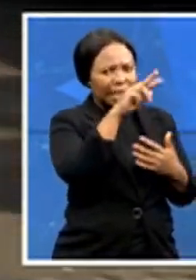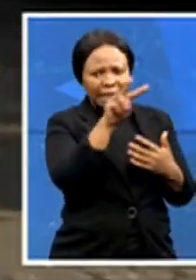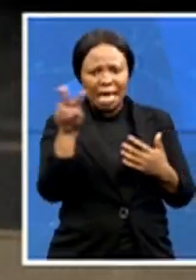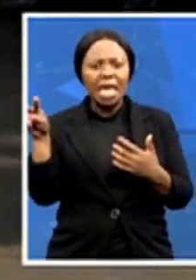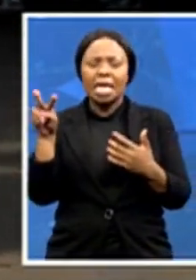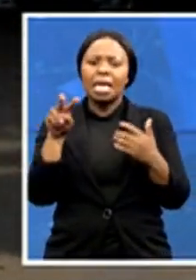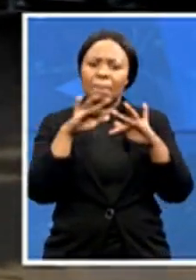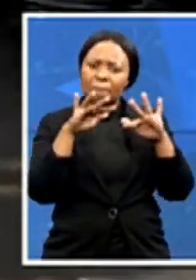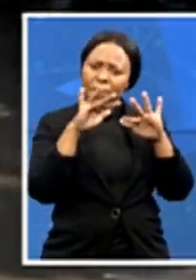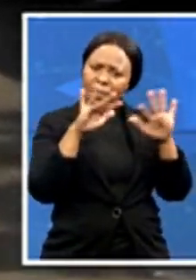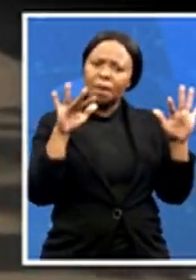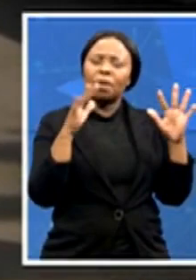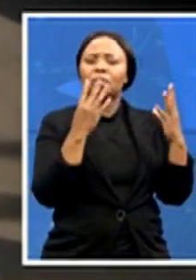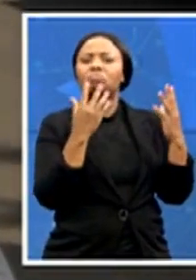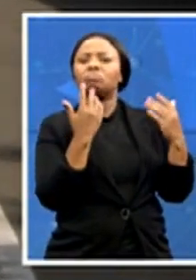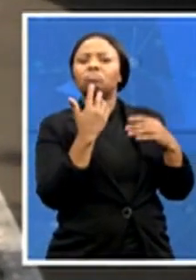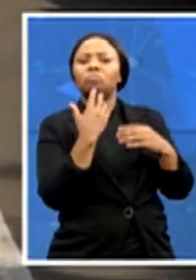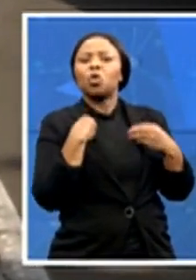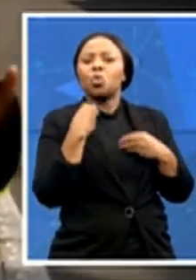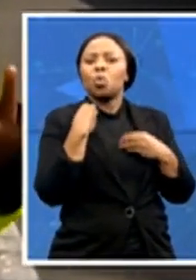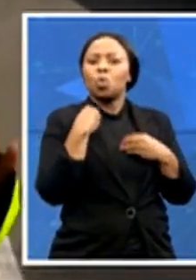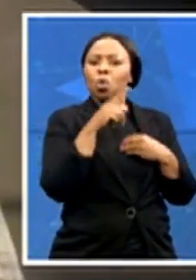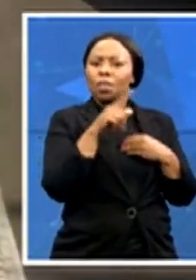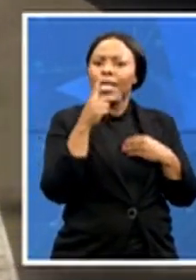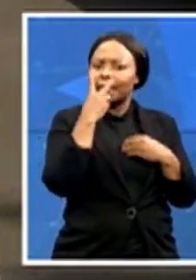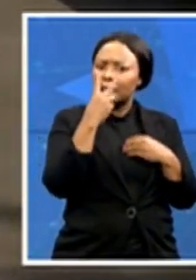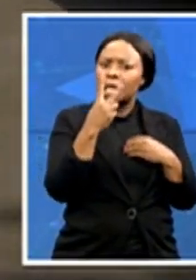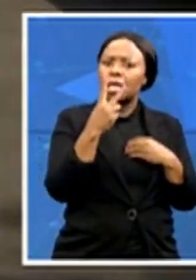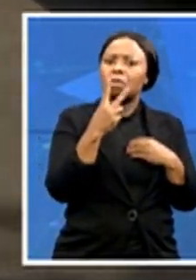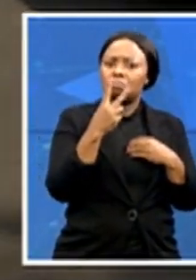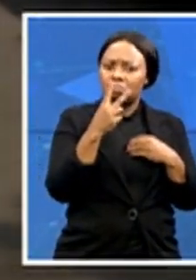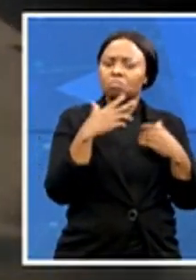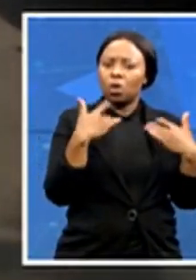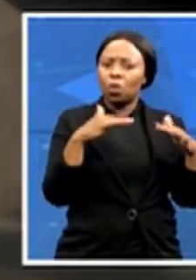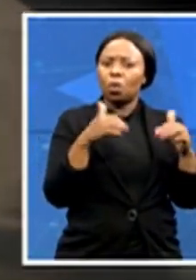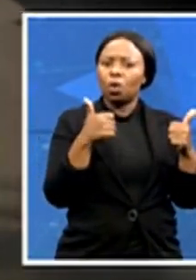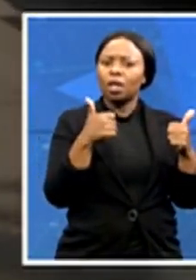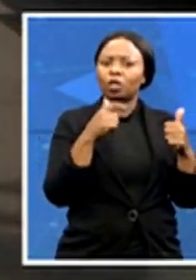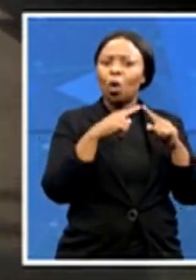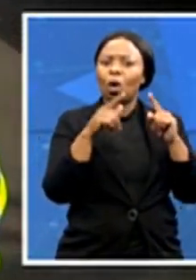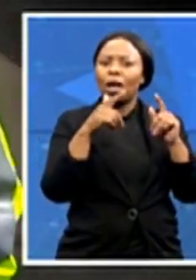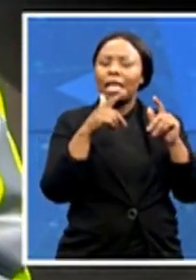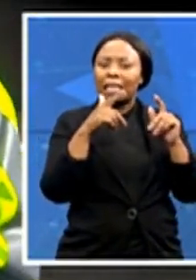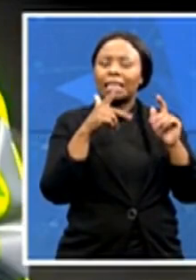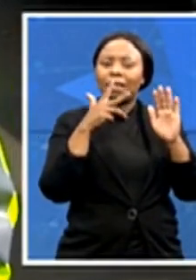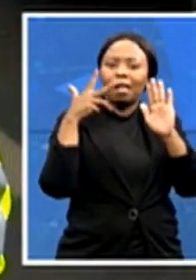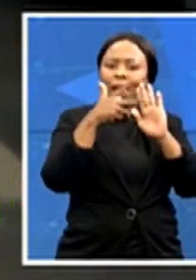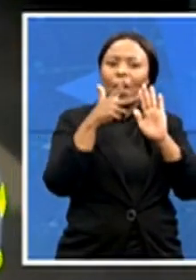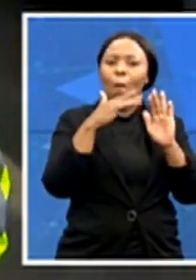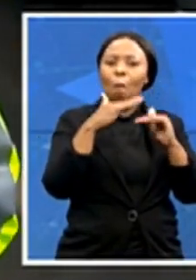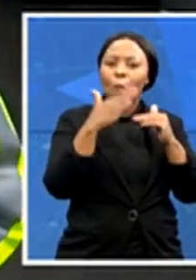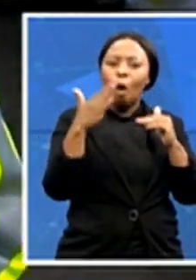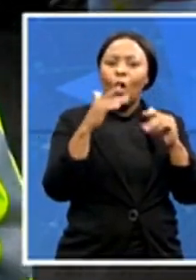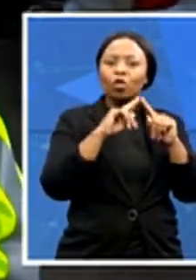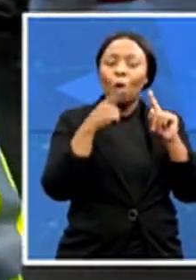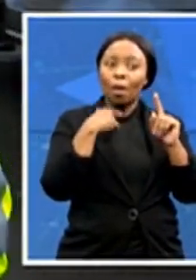run quite well. They're running a tight ship. And I say they're running a tight ship because we were in the queue to get vaccinated. And when we tried